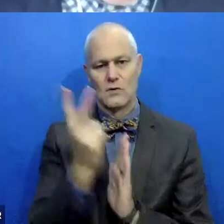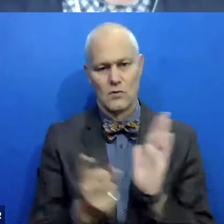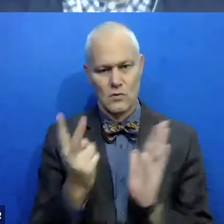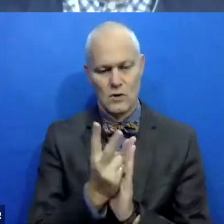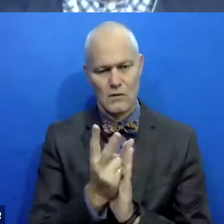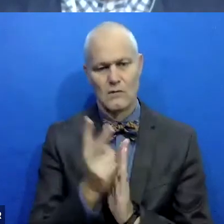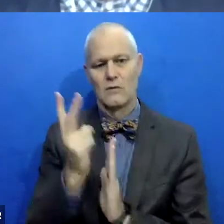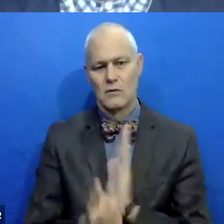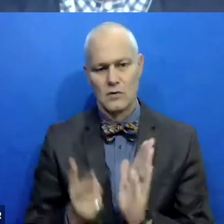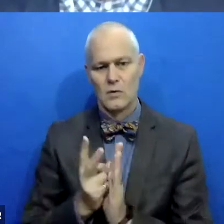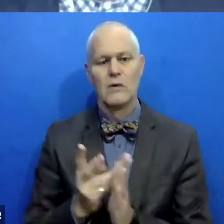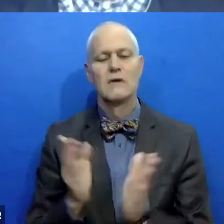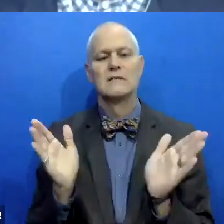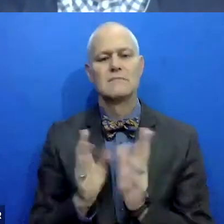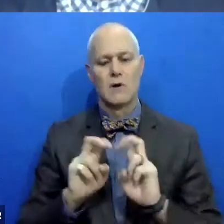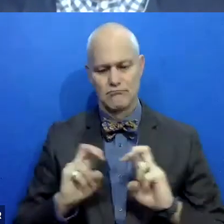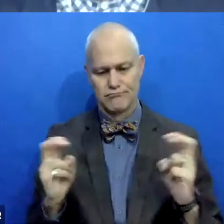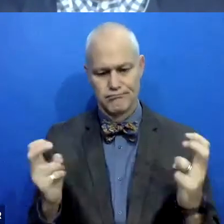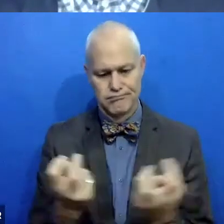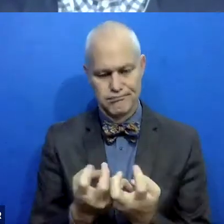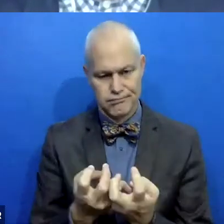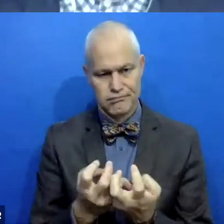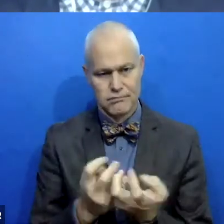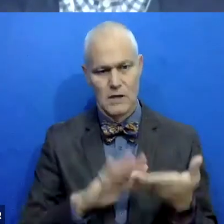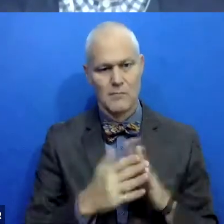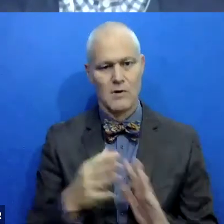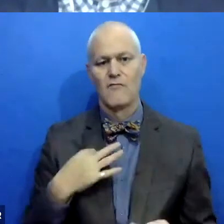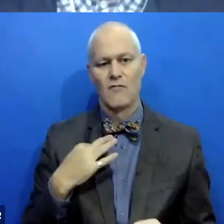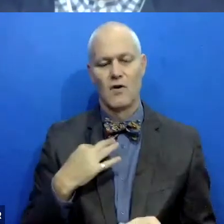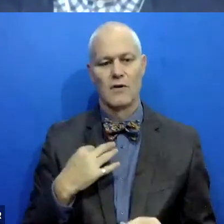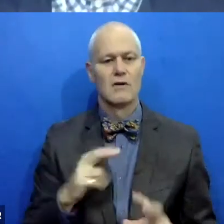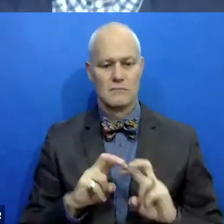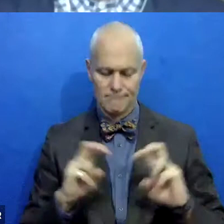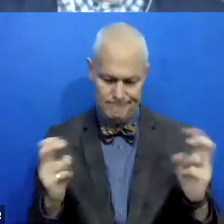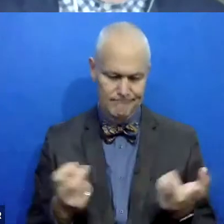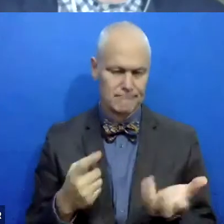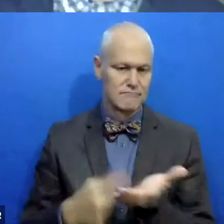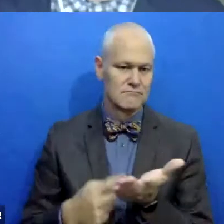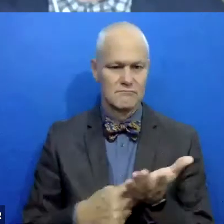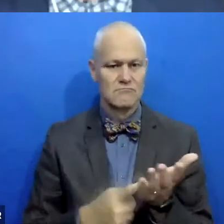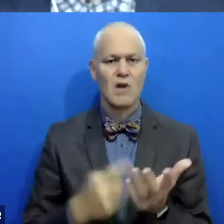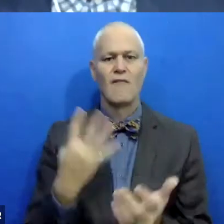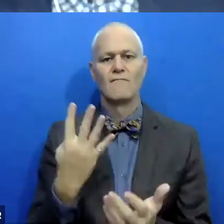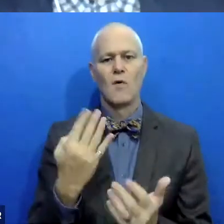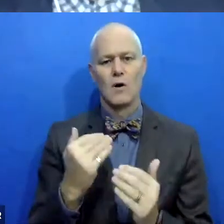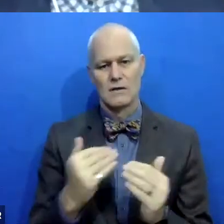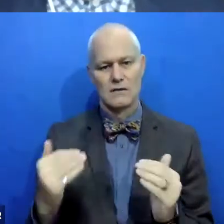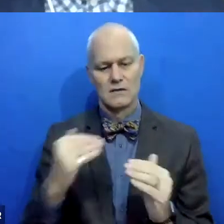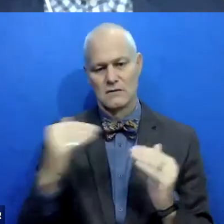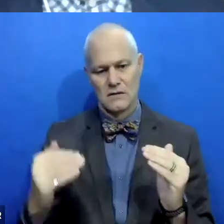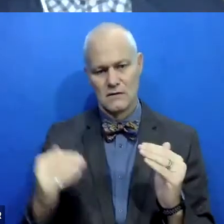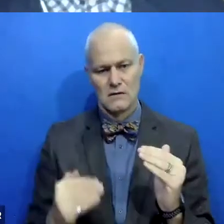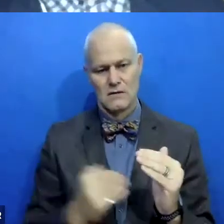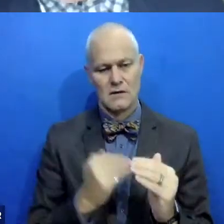with a small circle of community volunteers, uh, that goes through four stages. We usually expect it to take